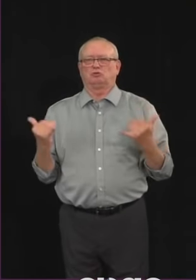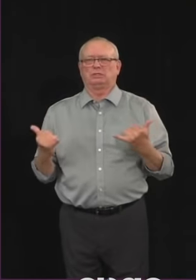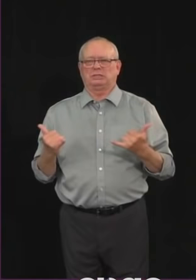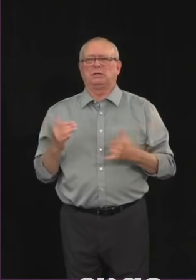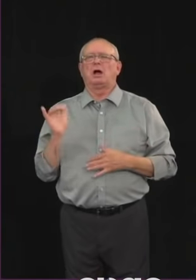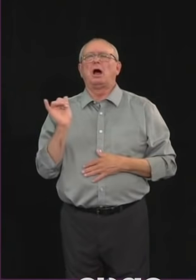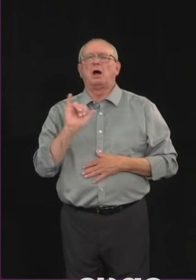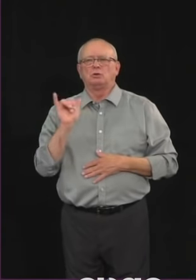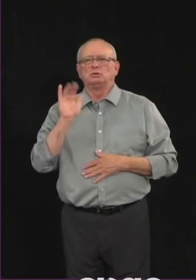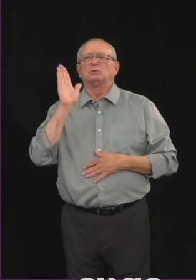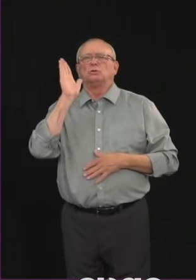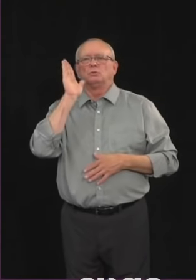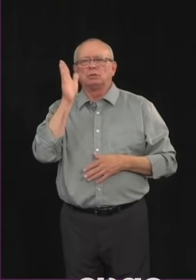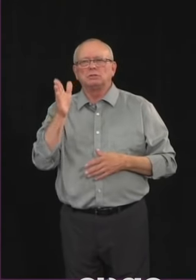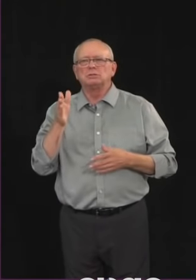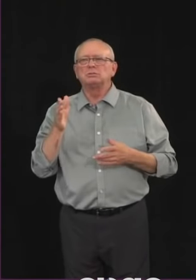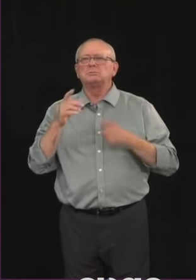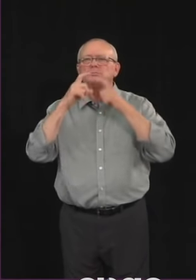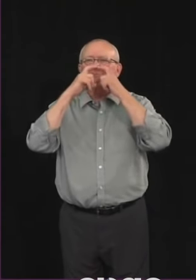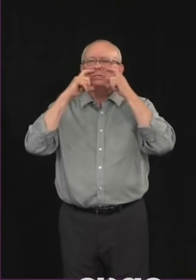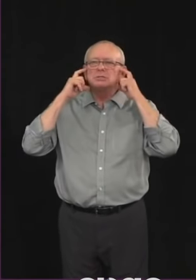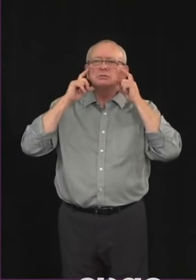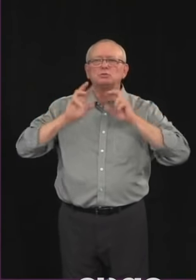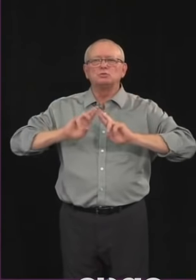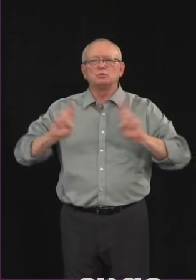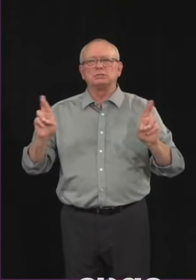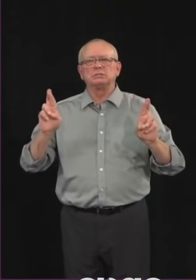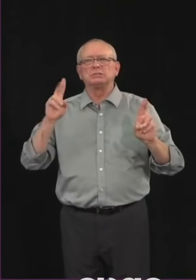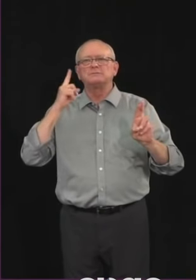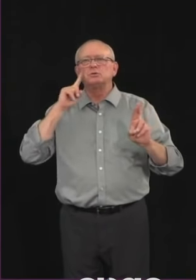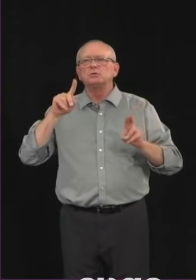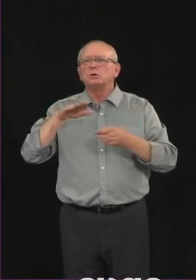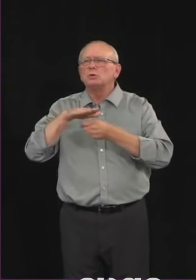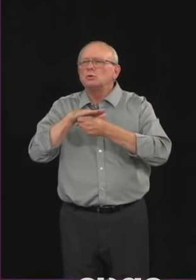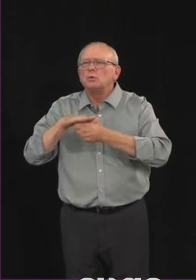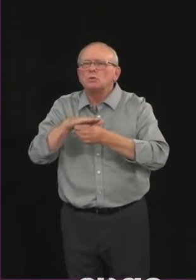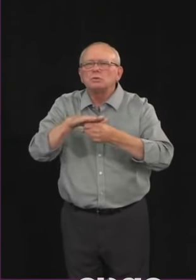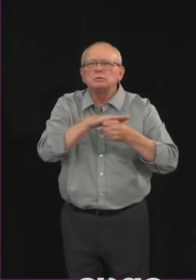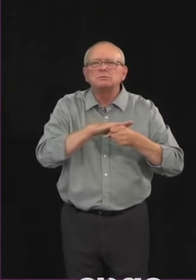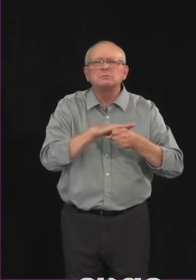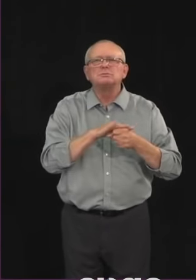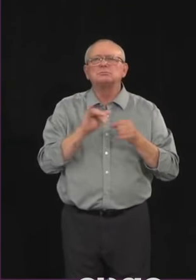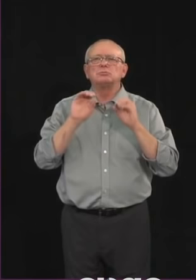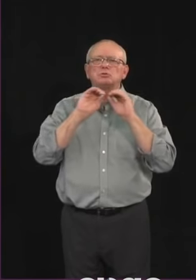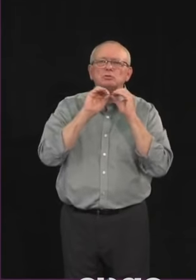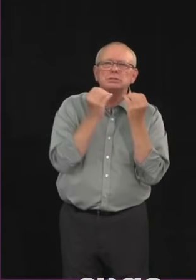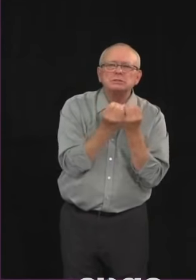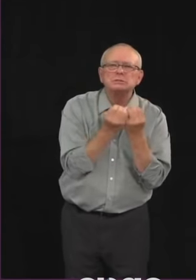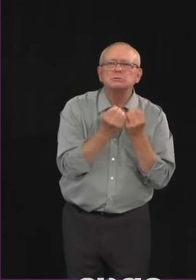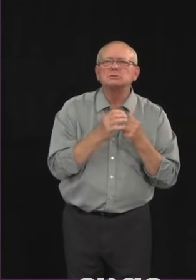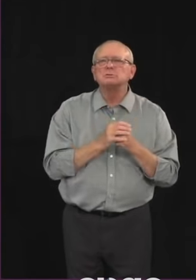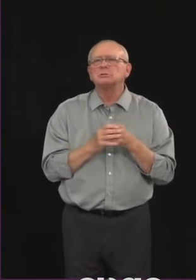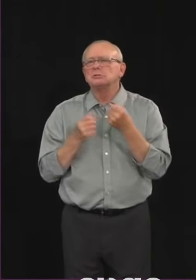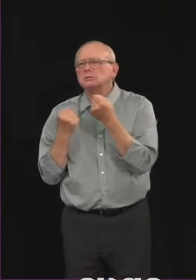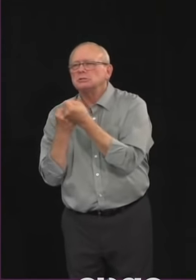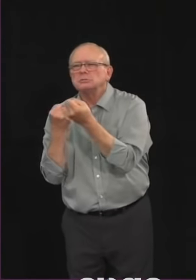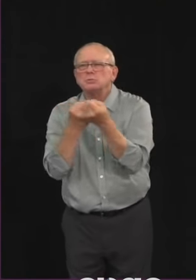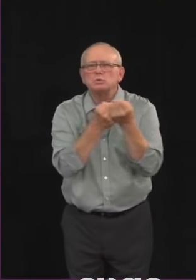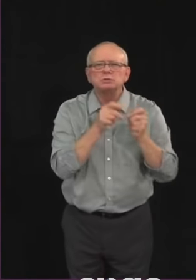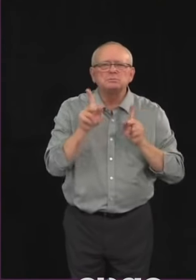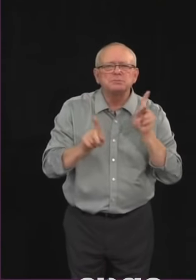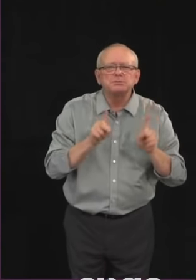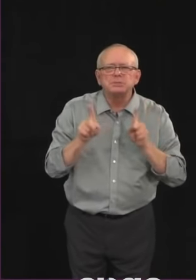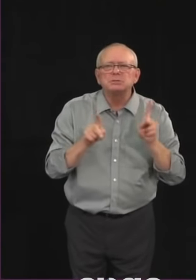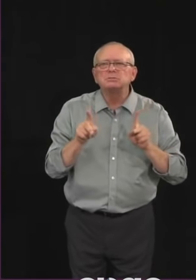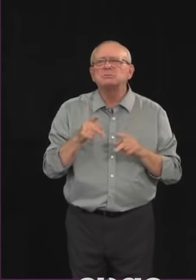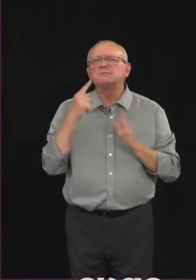through local authorities or organizations which support vulnerable Albertans. Now that includes long-term care